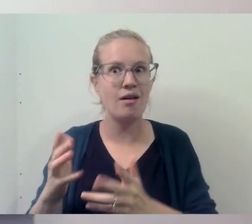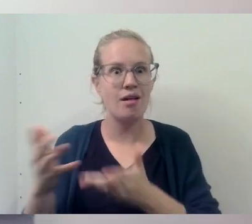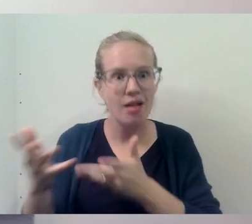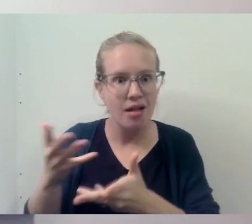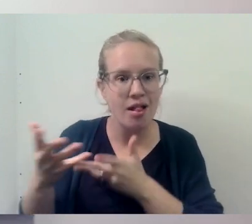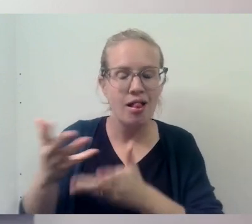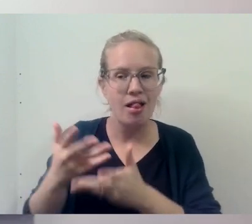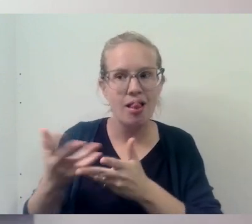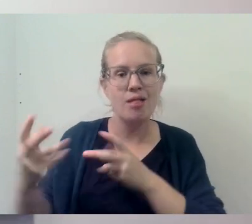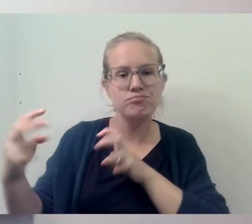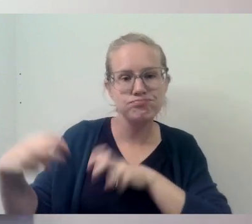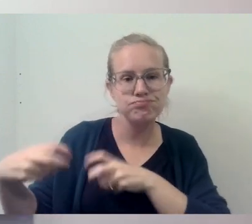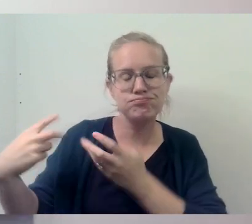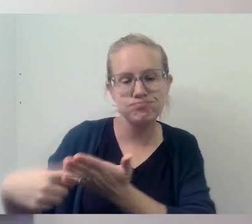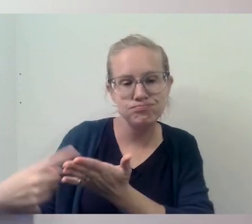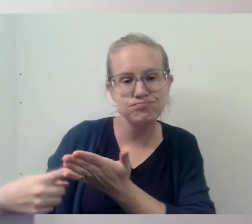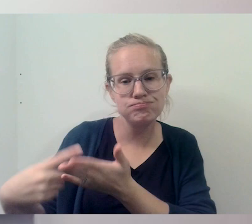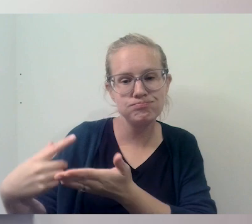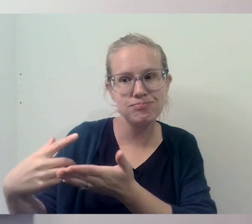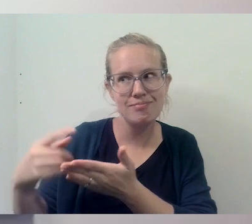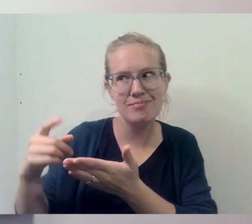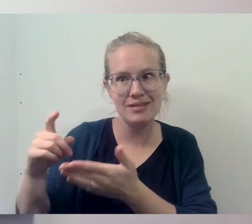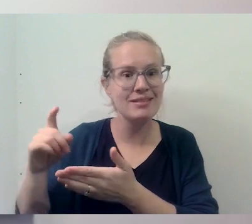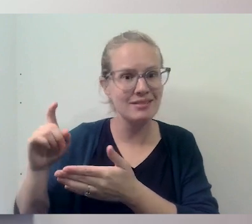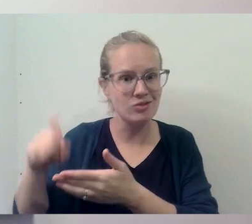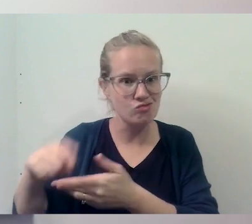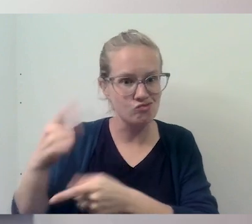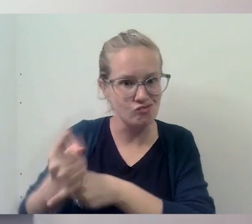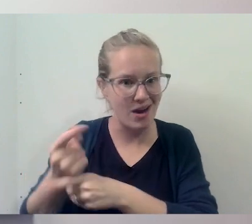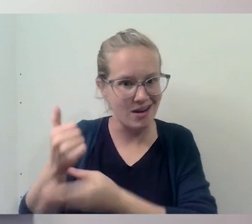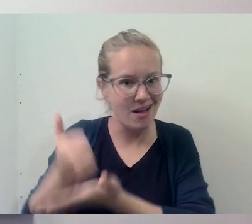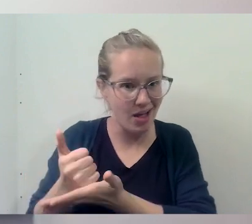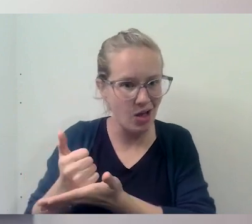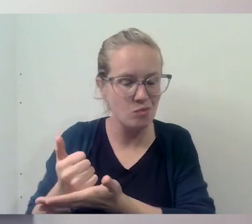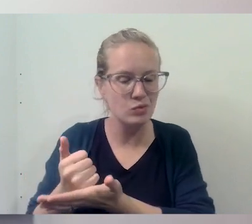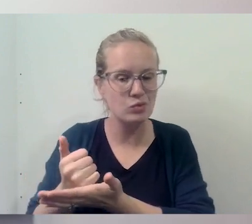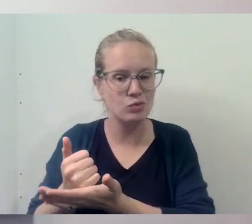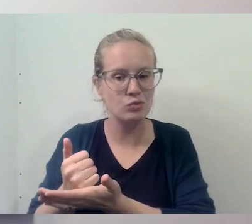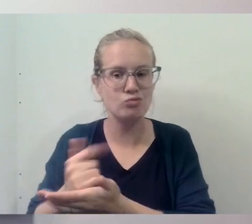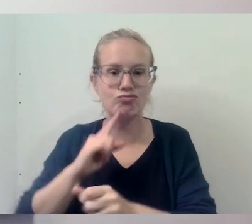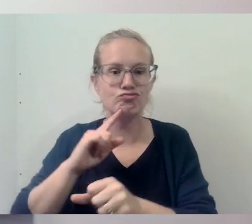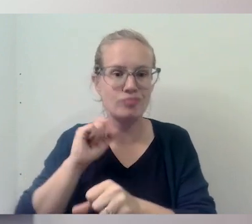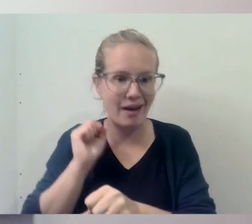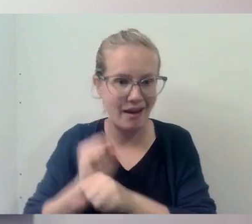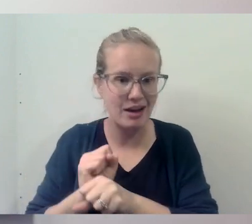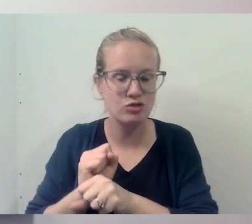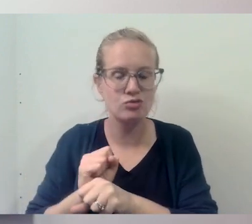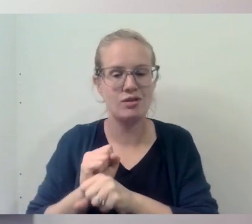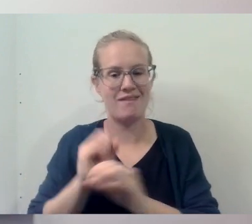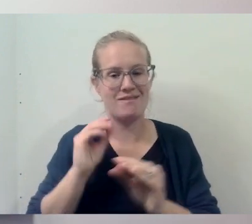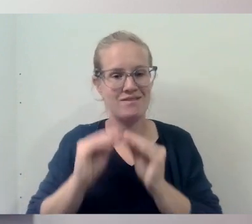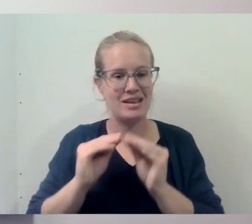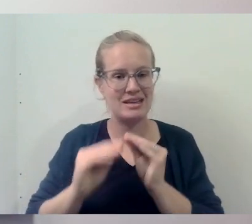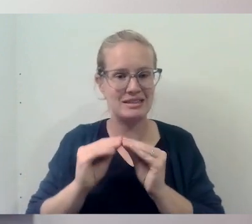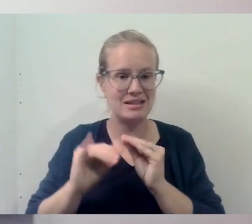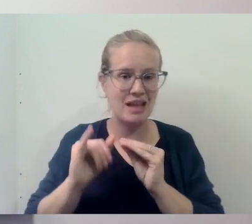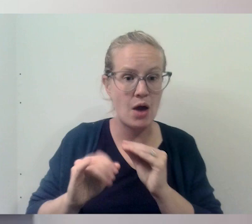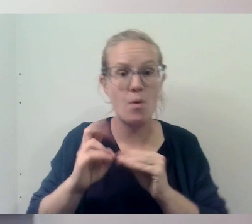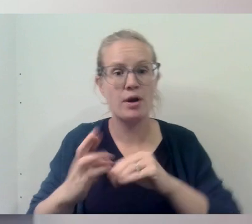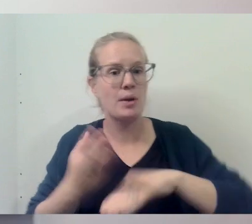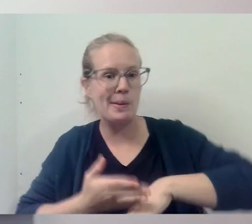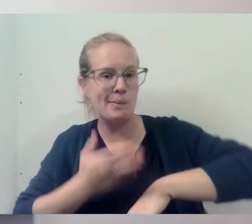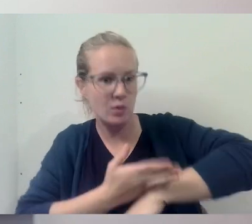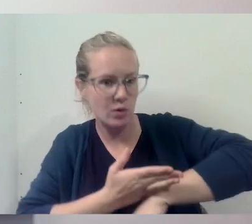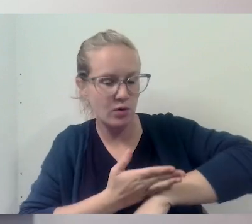they may be able to get the necessary help to be able to, um, actually remedy that or improve